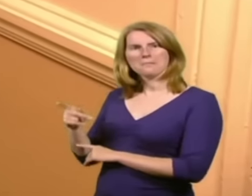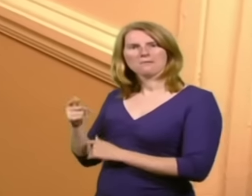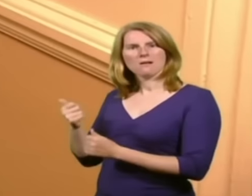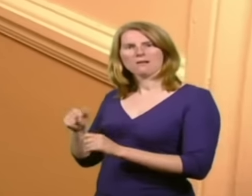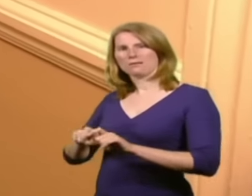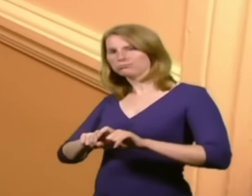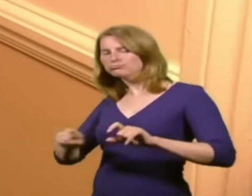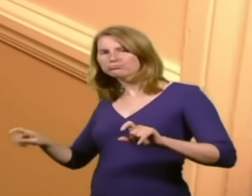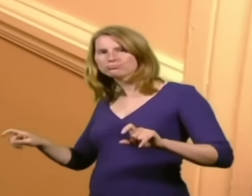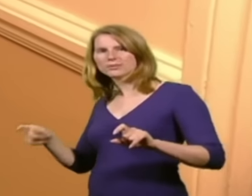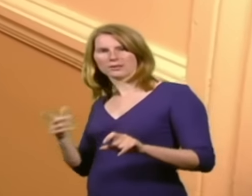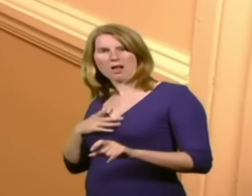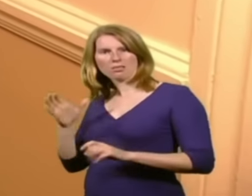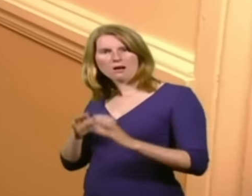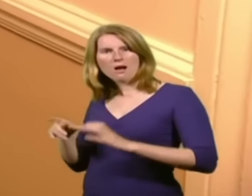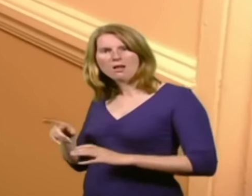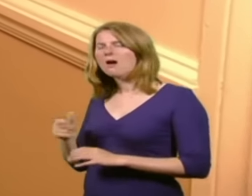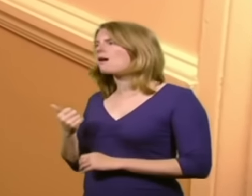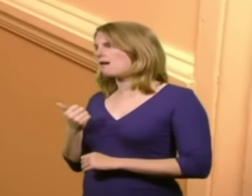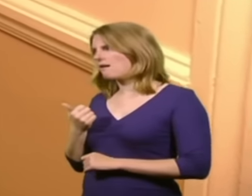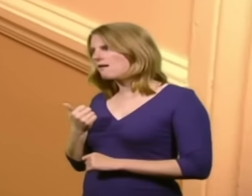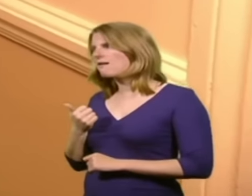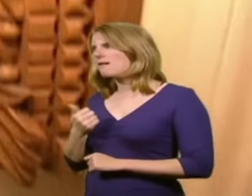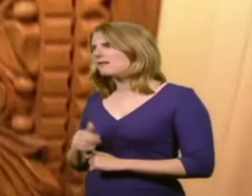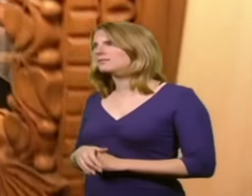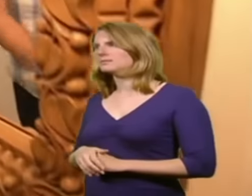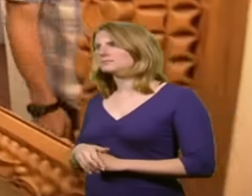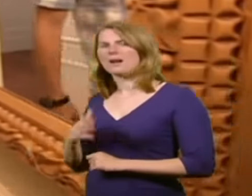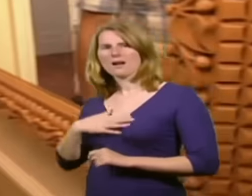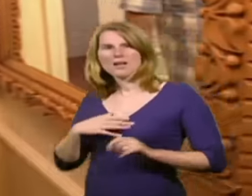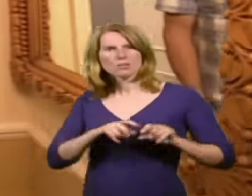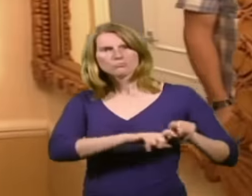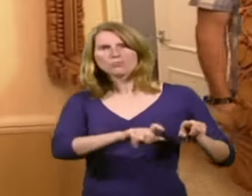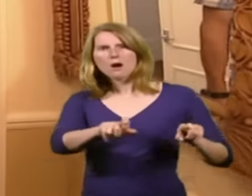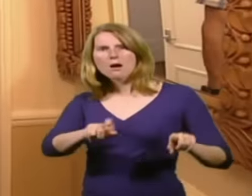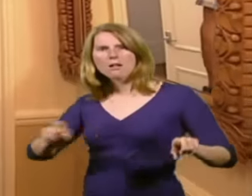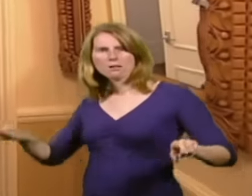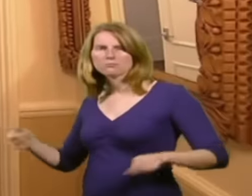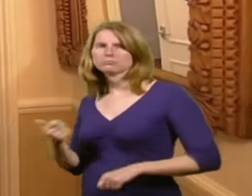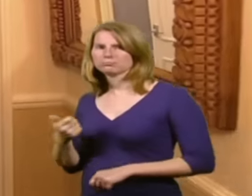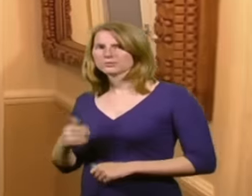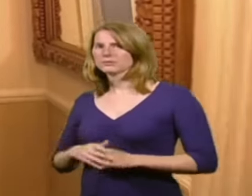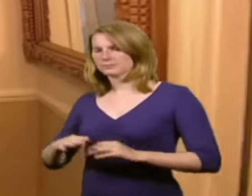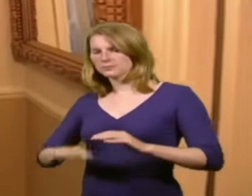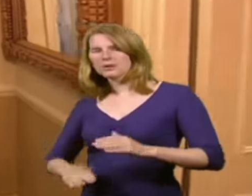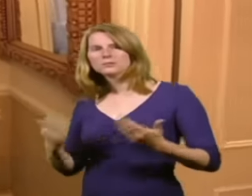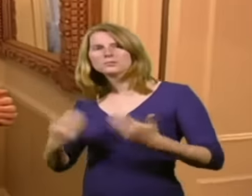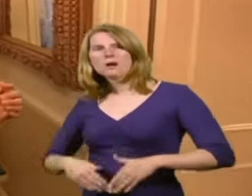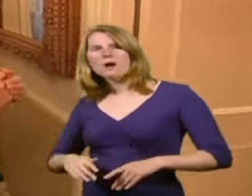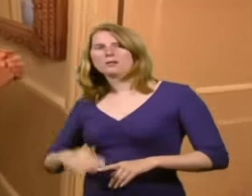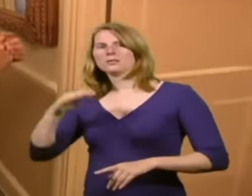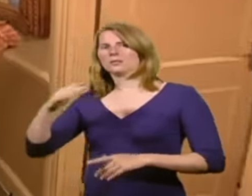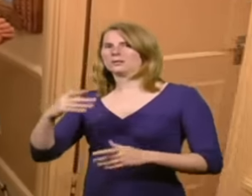colors, by the way? Very strong. What's, this is a dado, isn't it? Yes, and I think the dark on the bottom really balances the room a bit. And